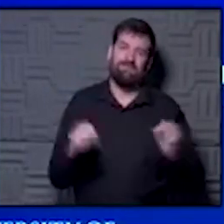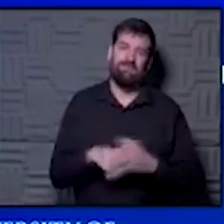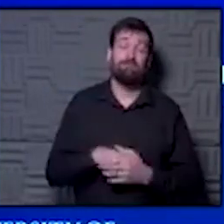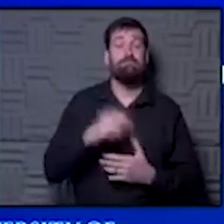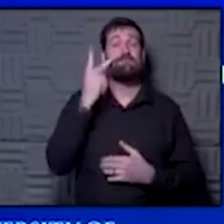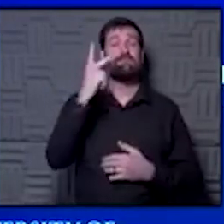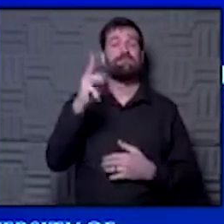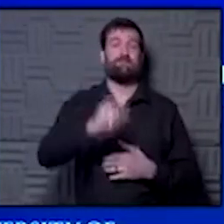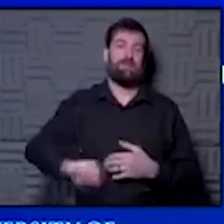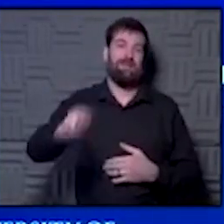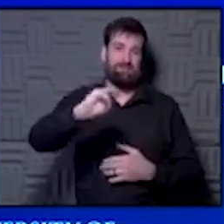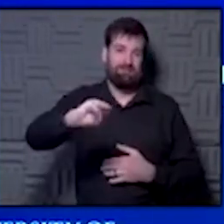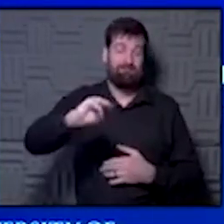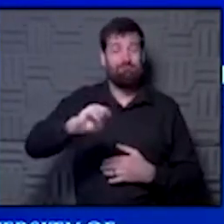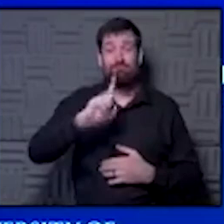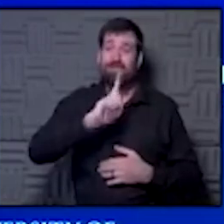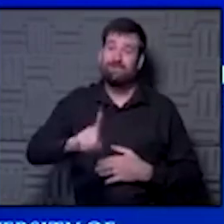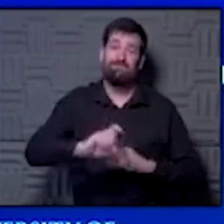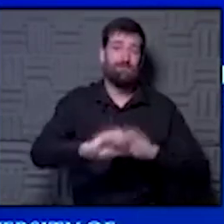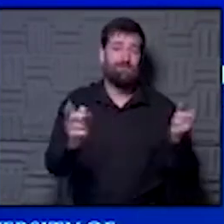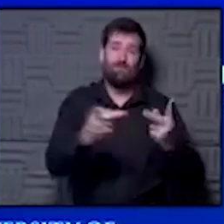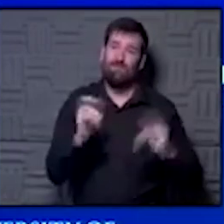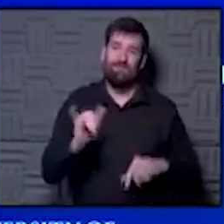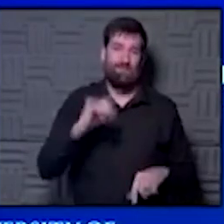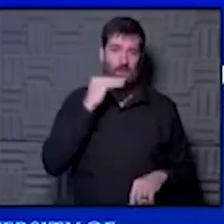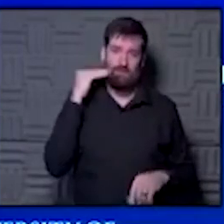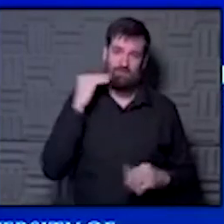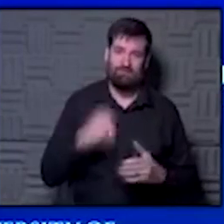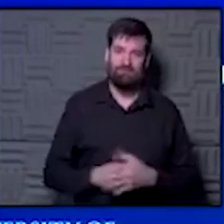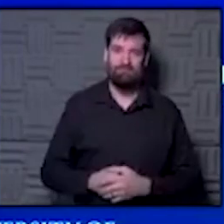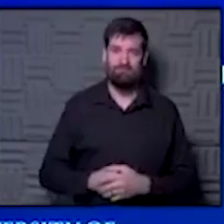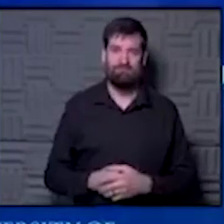We'll see you on Monday. And there really is still no place like home.